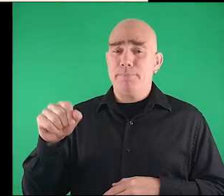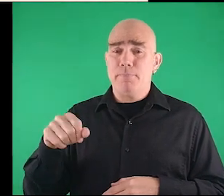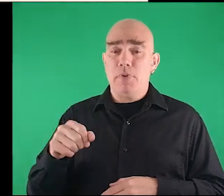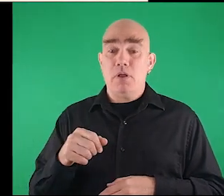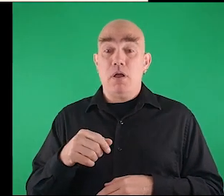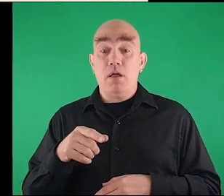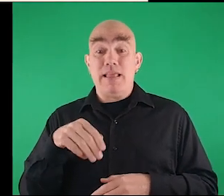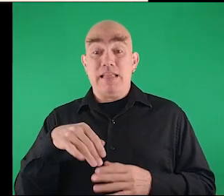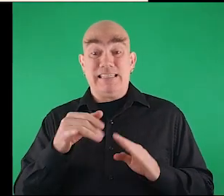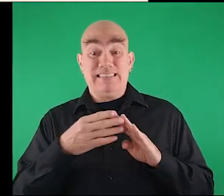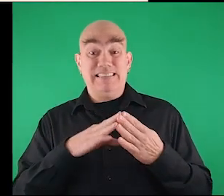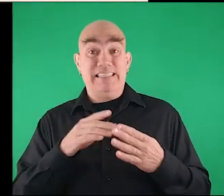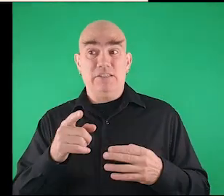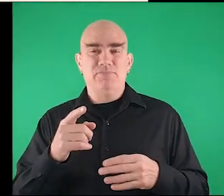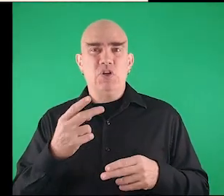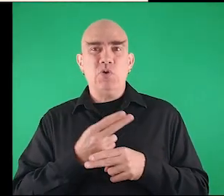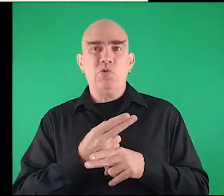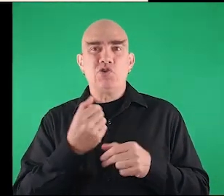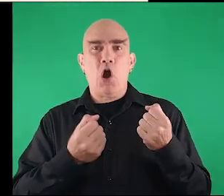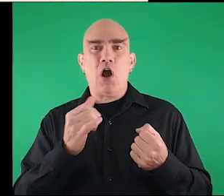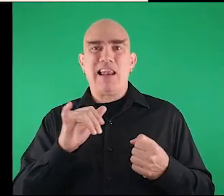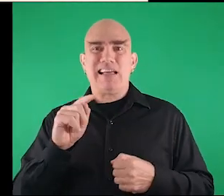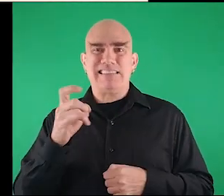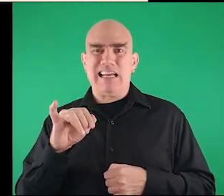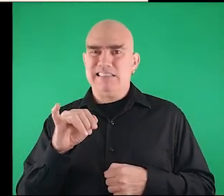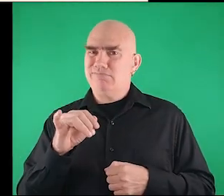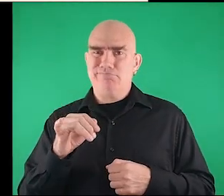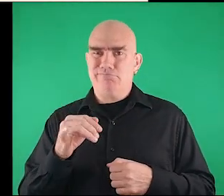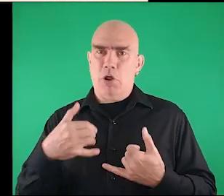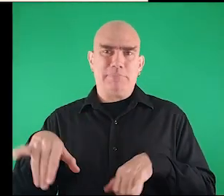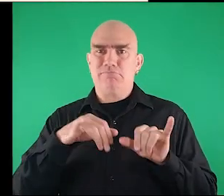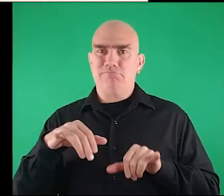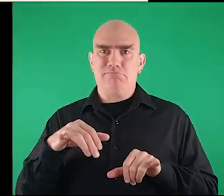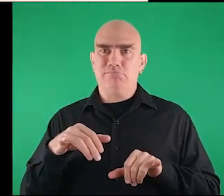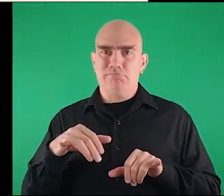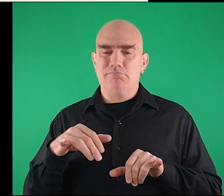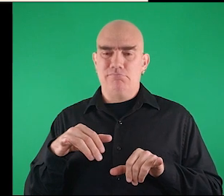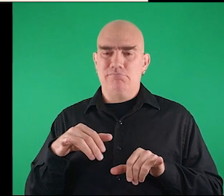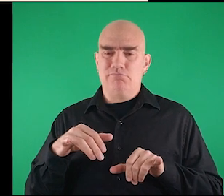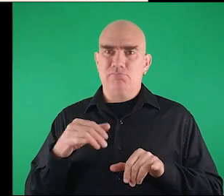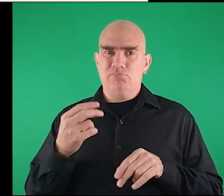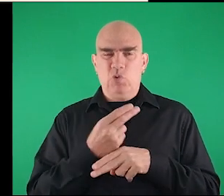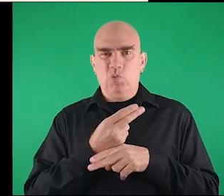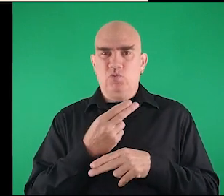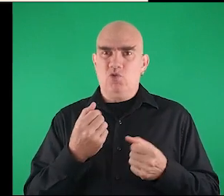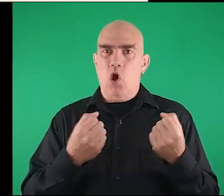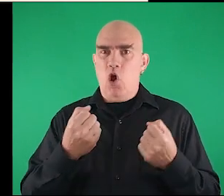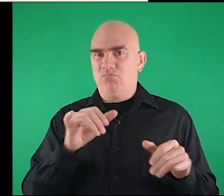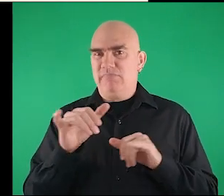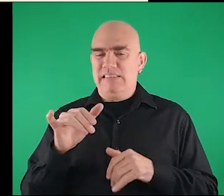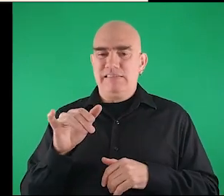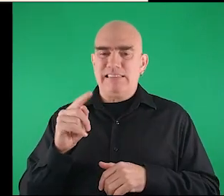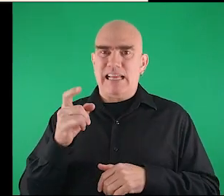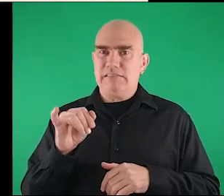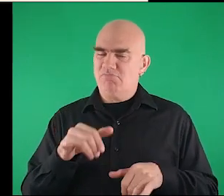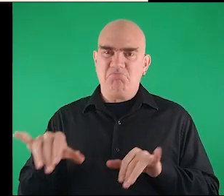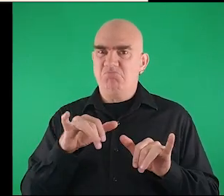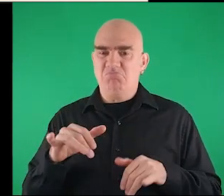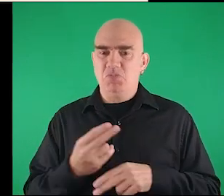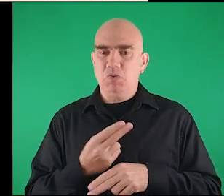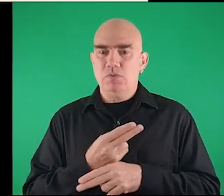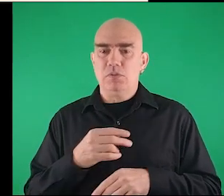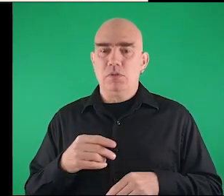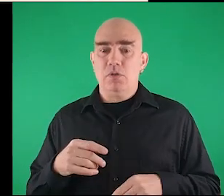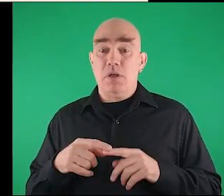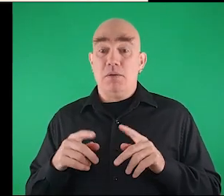there in that city is very used the the way of cars like